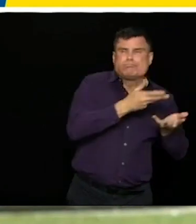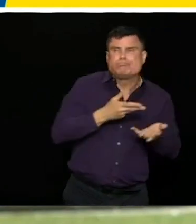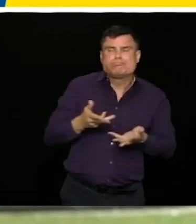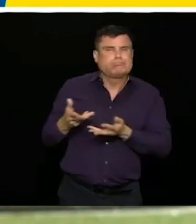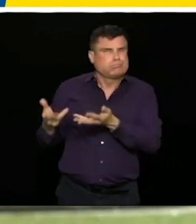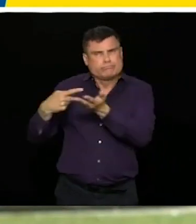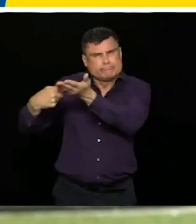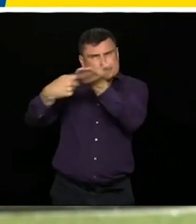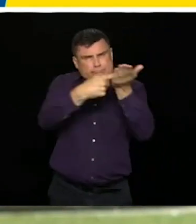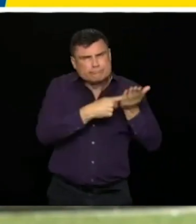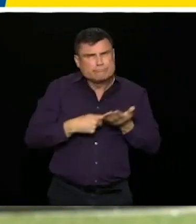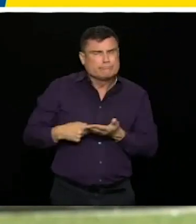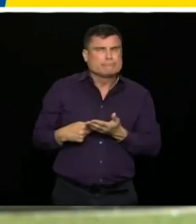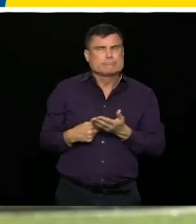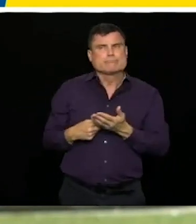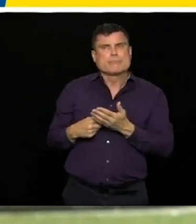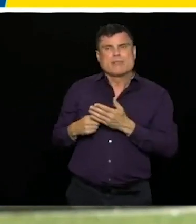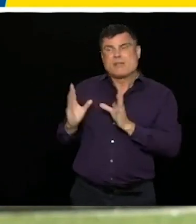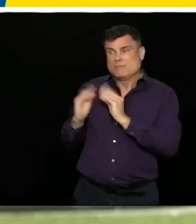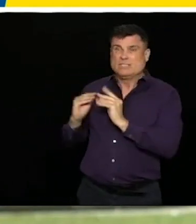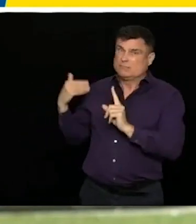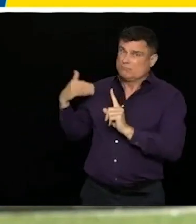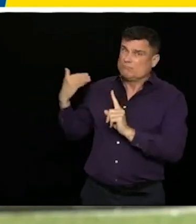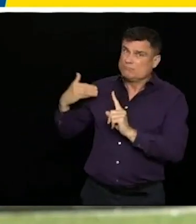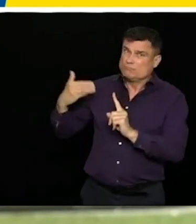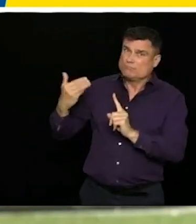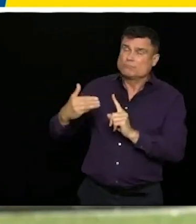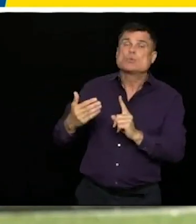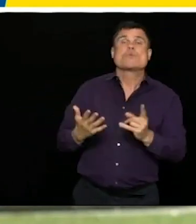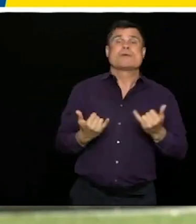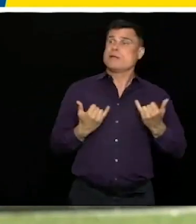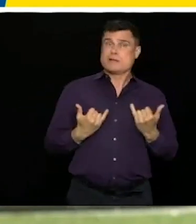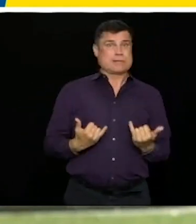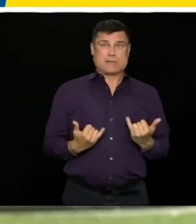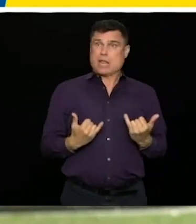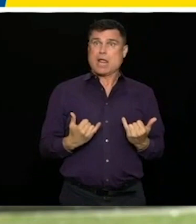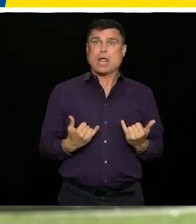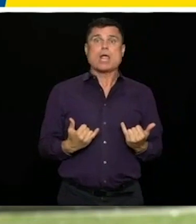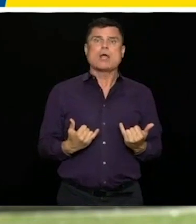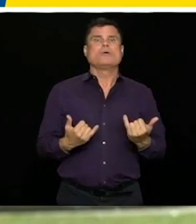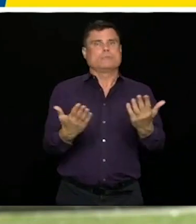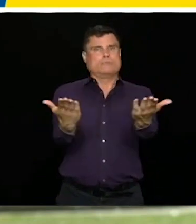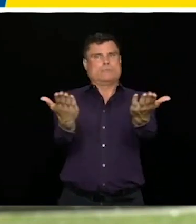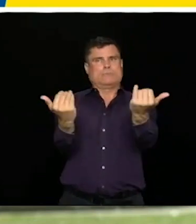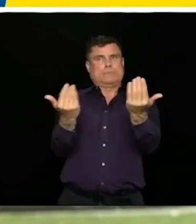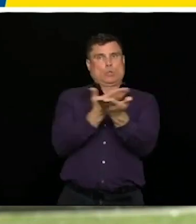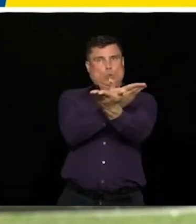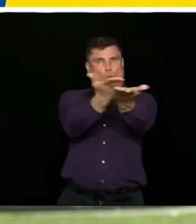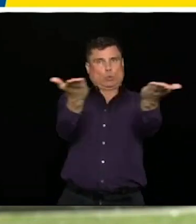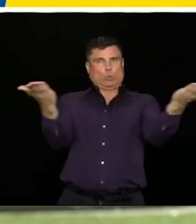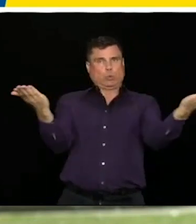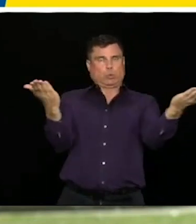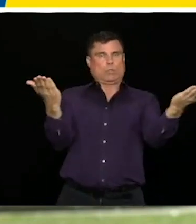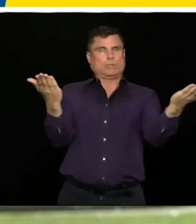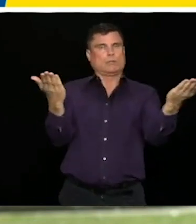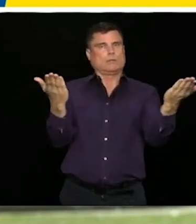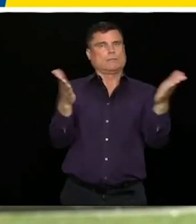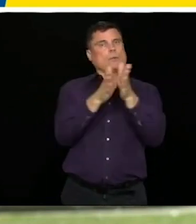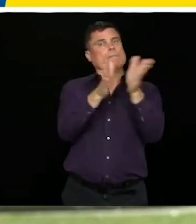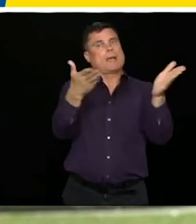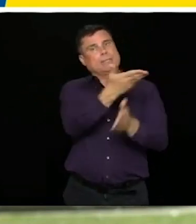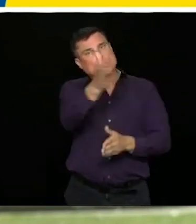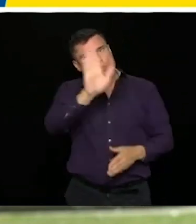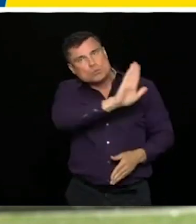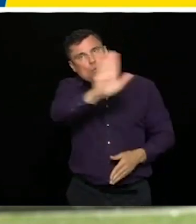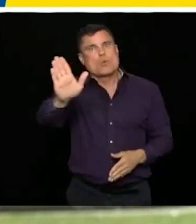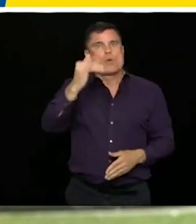those proposals that have come in. We want to hear from the public because nobody has a monopoly on good ideas. This is the opportunity for all of the